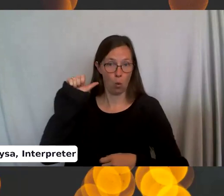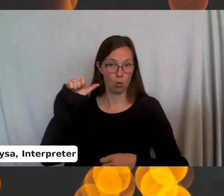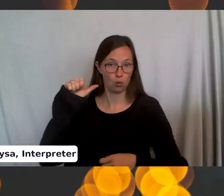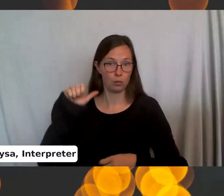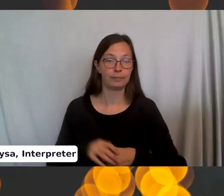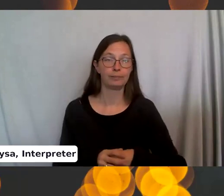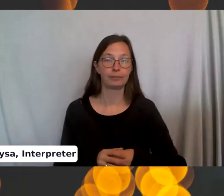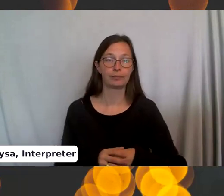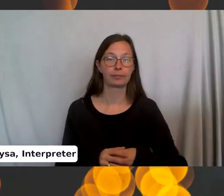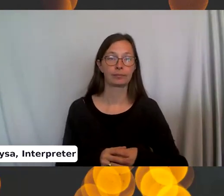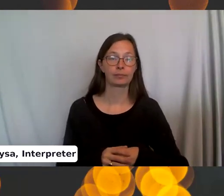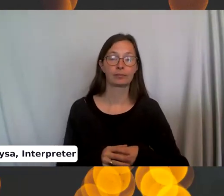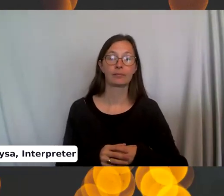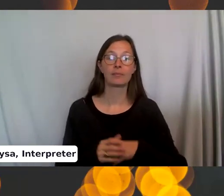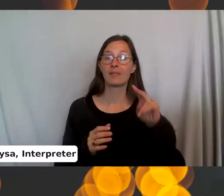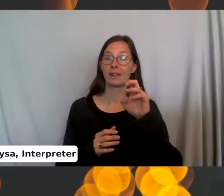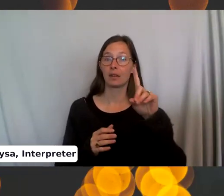You're going to slip the needle through.